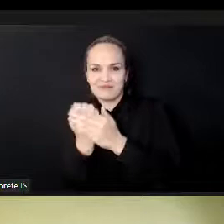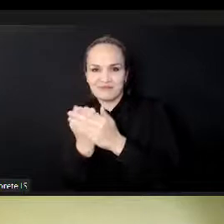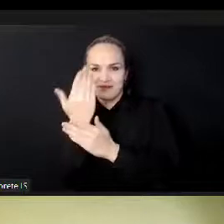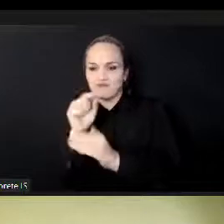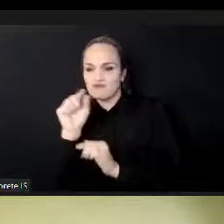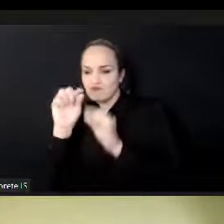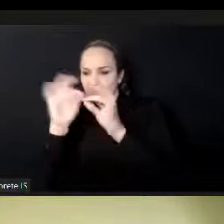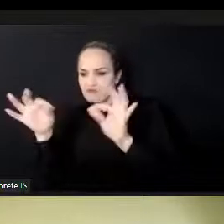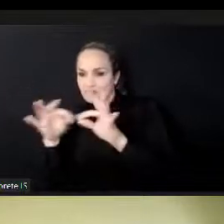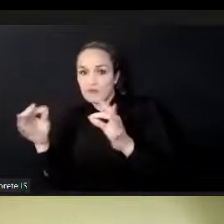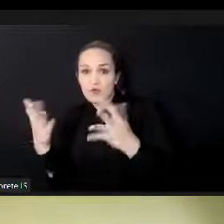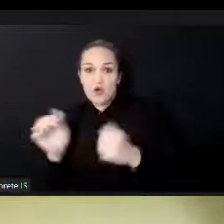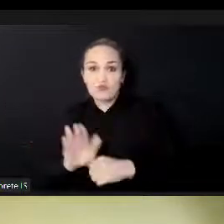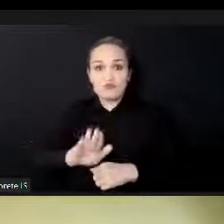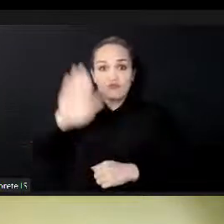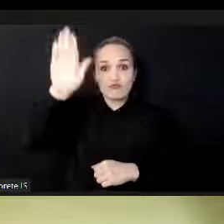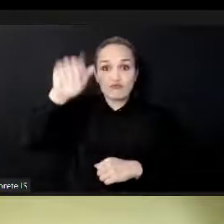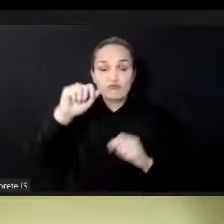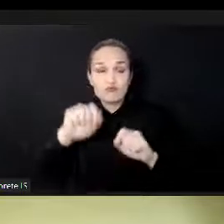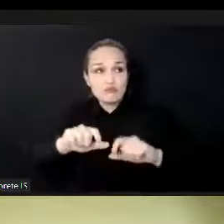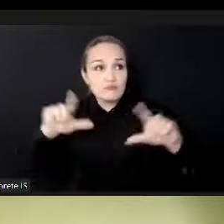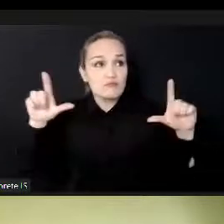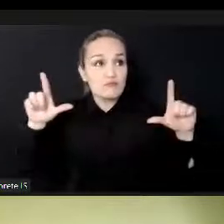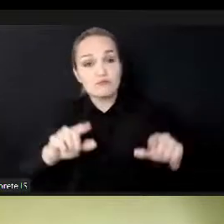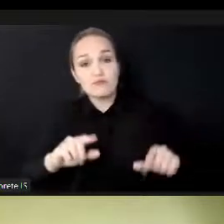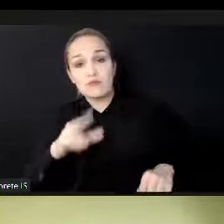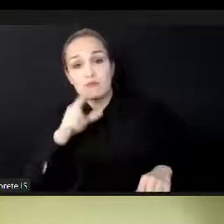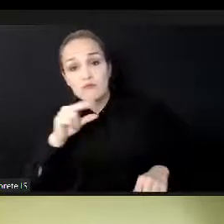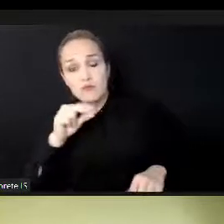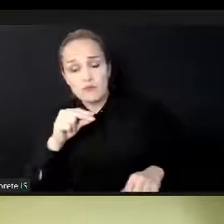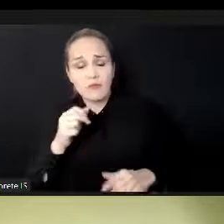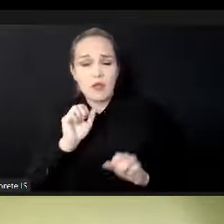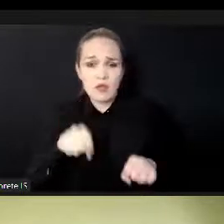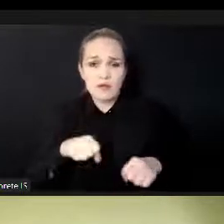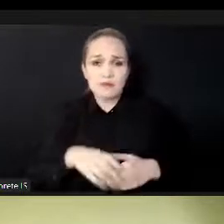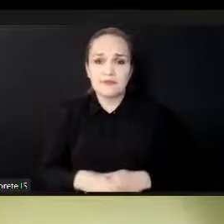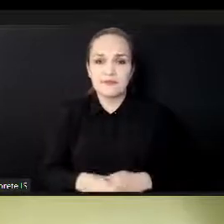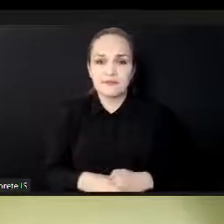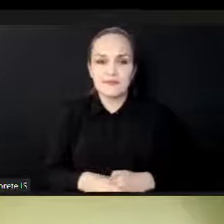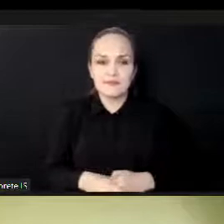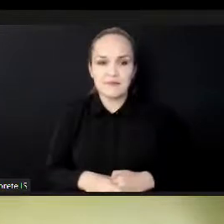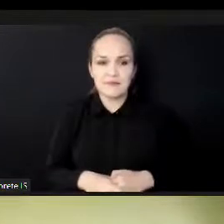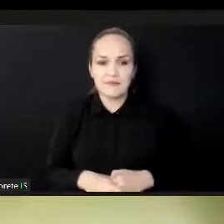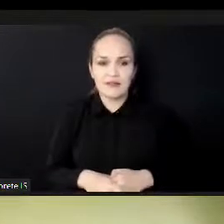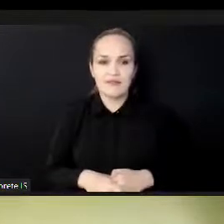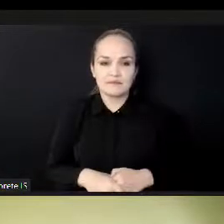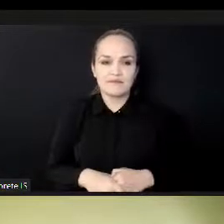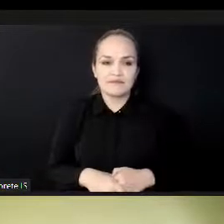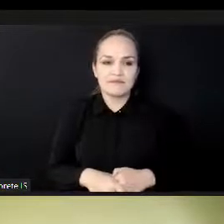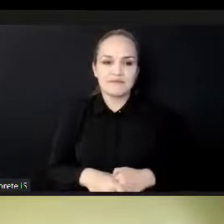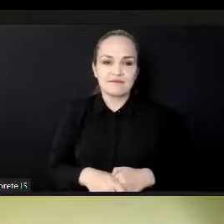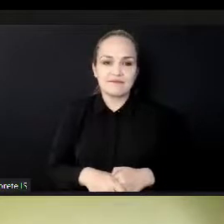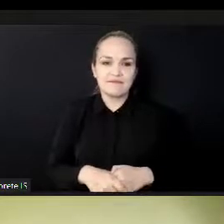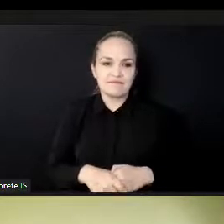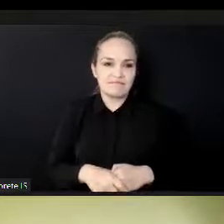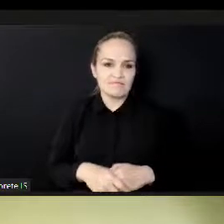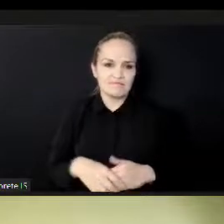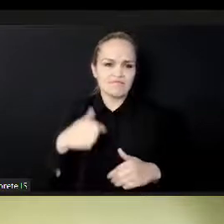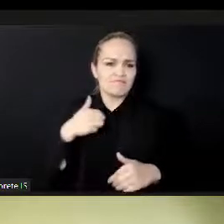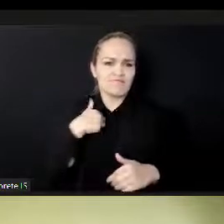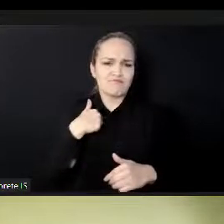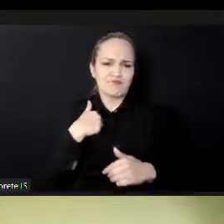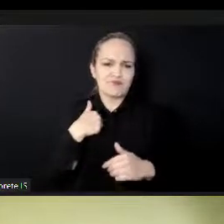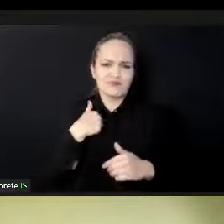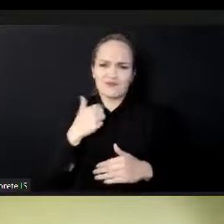I may just interrupt our panelists and go to the audience question. You never know. But please, you know, this is about you